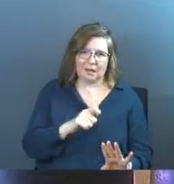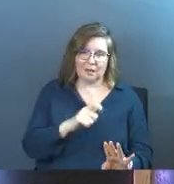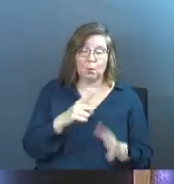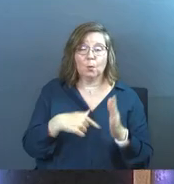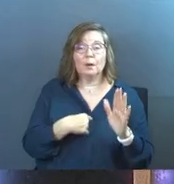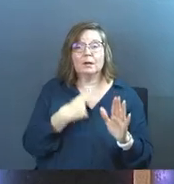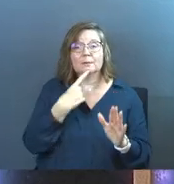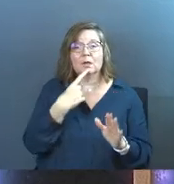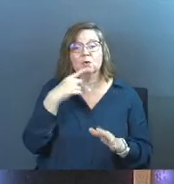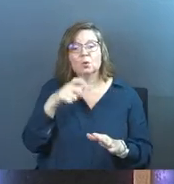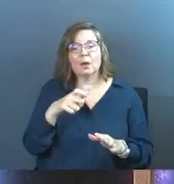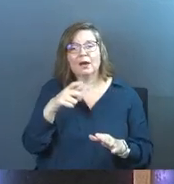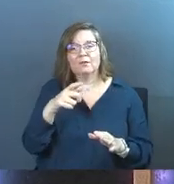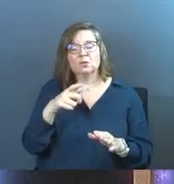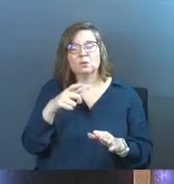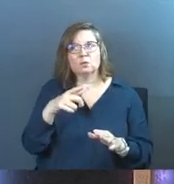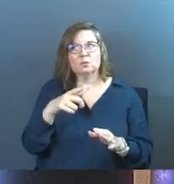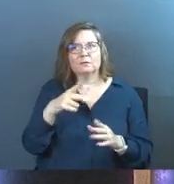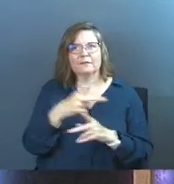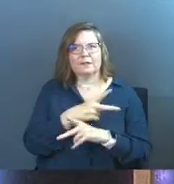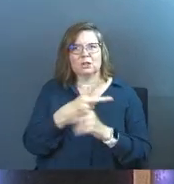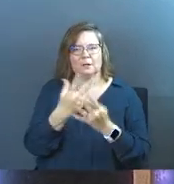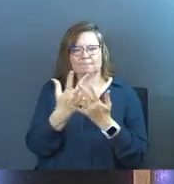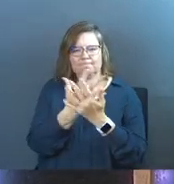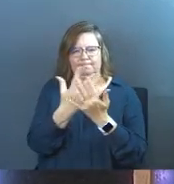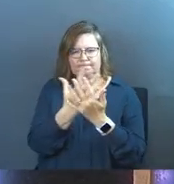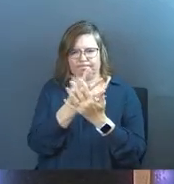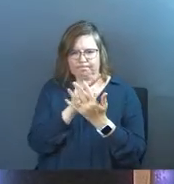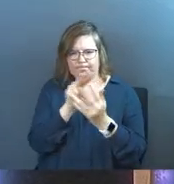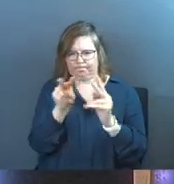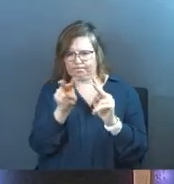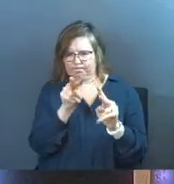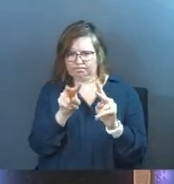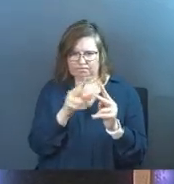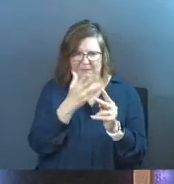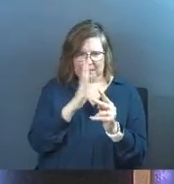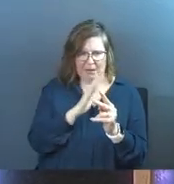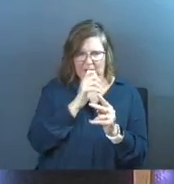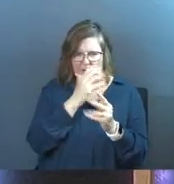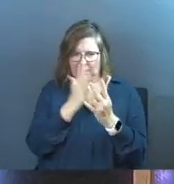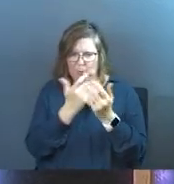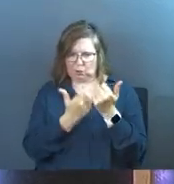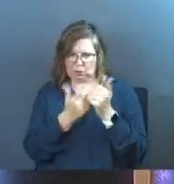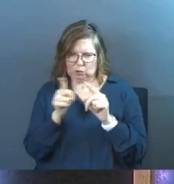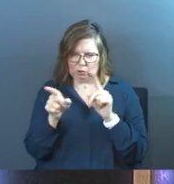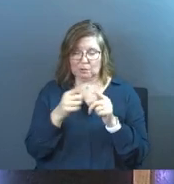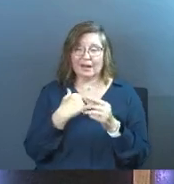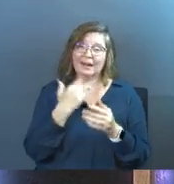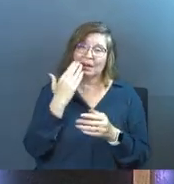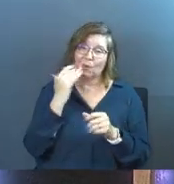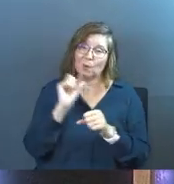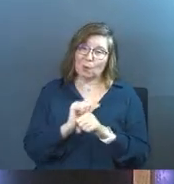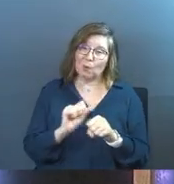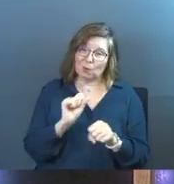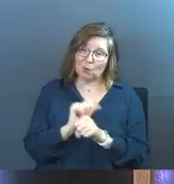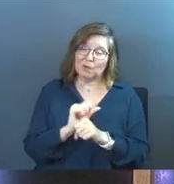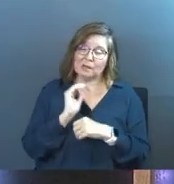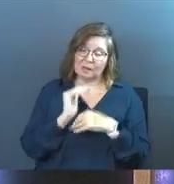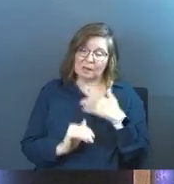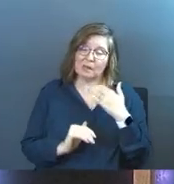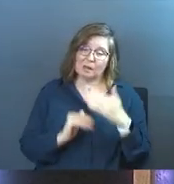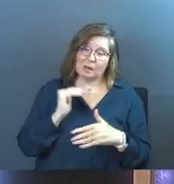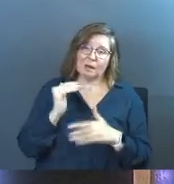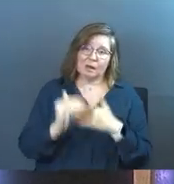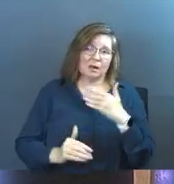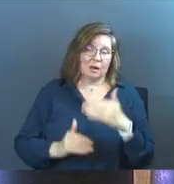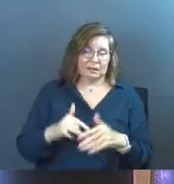What I'm saying is you have to discern, discern. And I know, I know it's work and I know it's process. I know